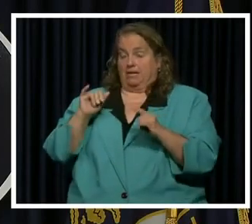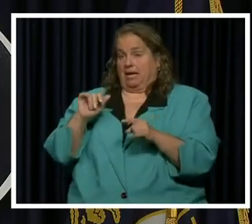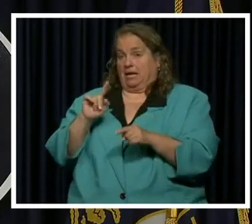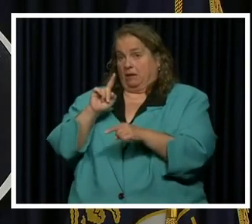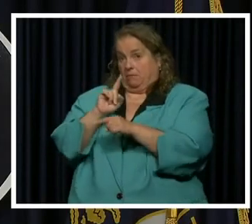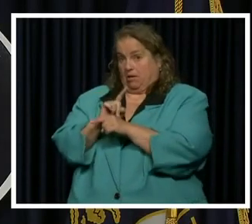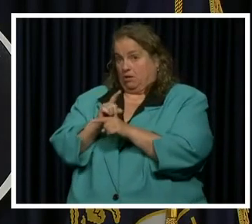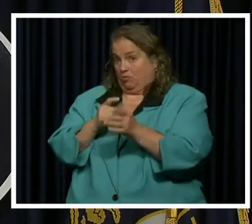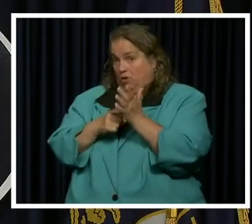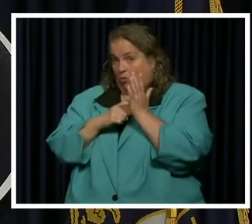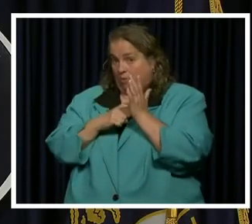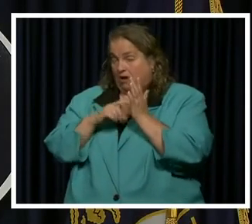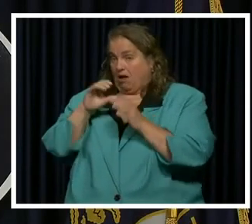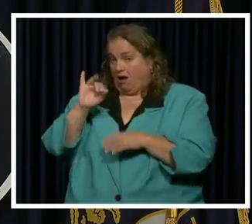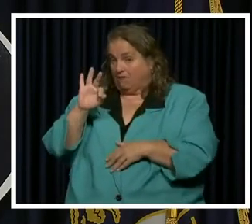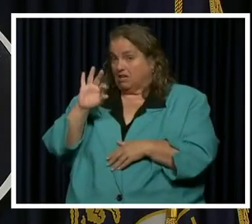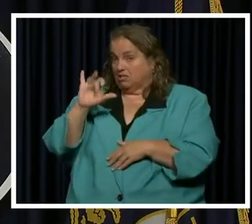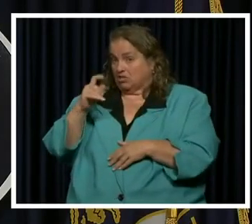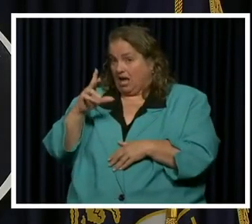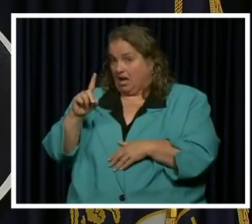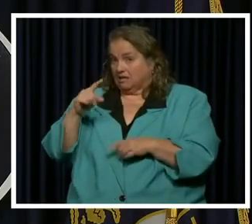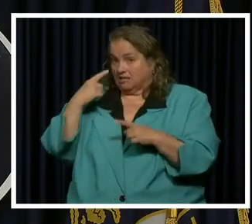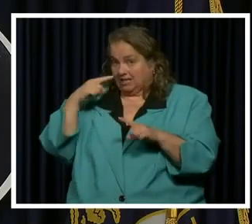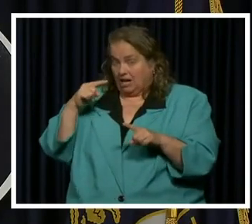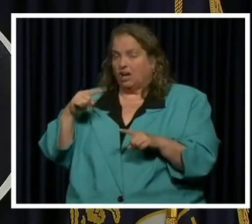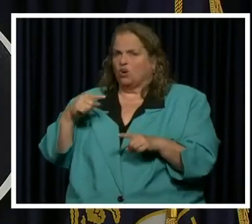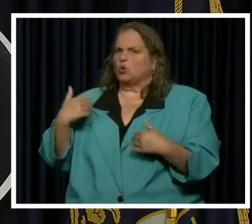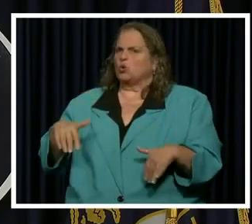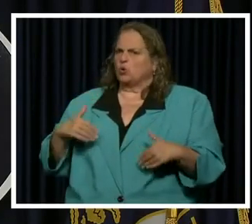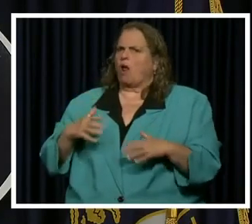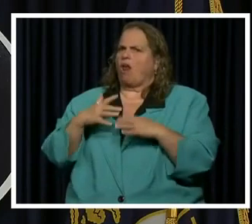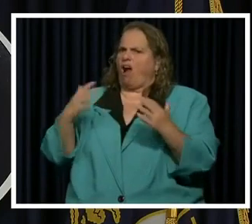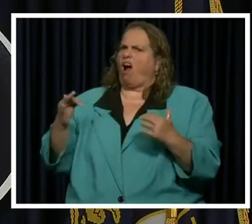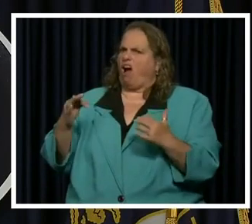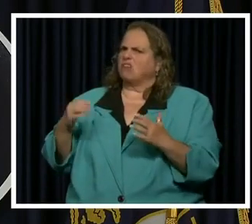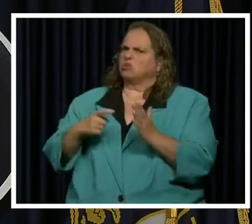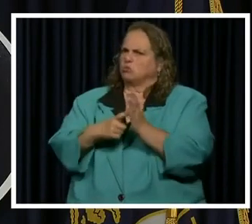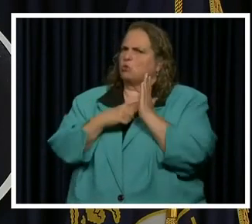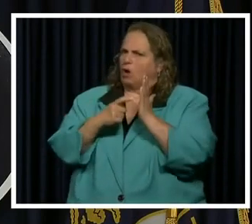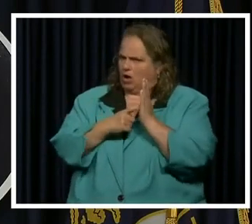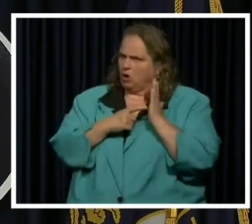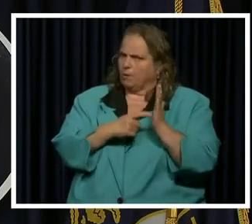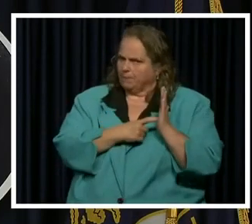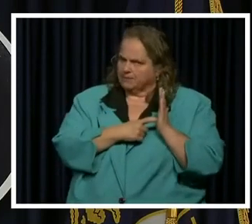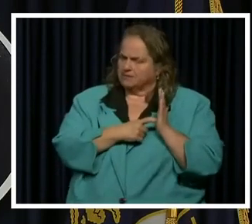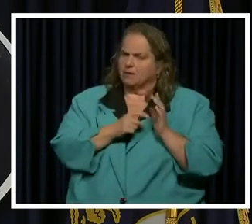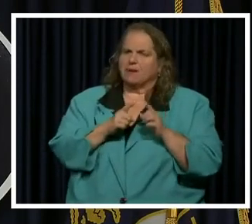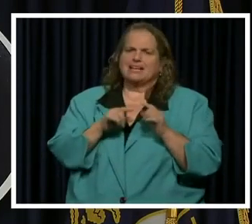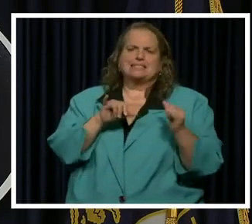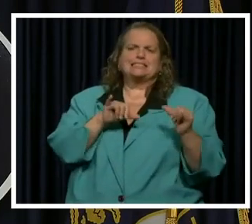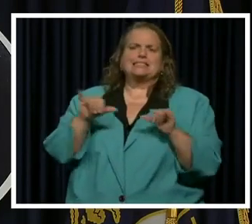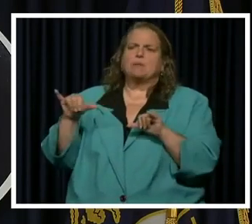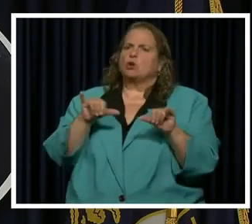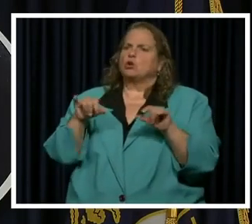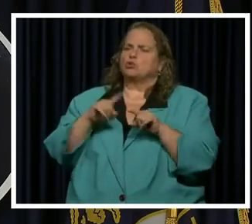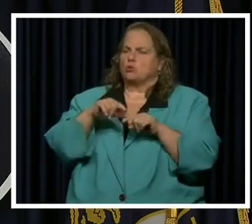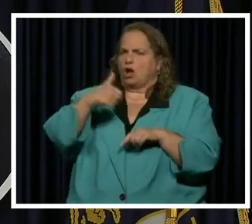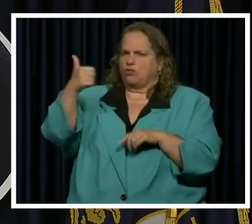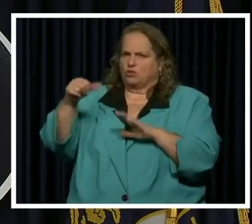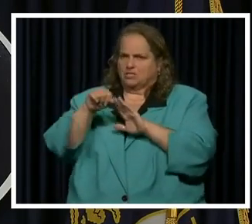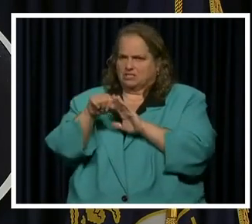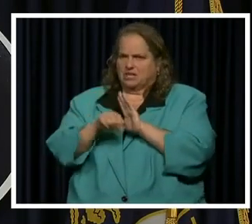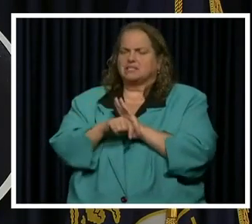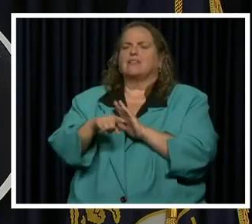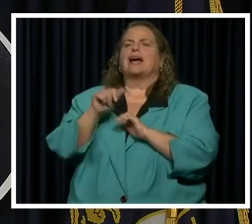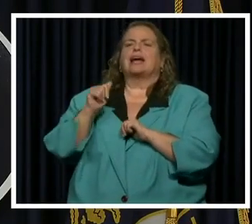of childcare and they're going to be some pretty significant requirements, but they're going to be very similar to some other states, then